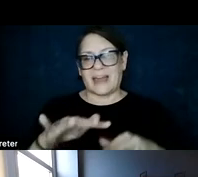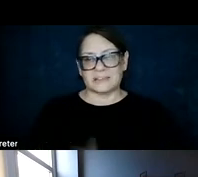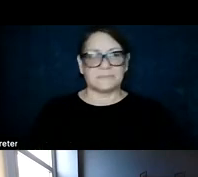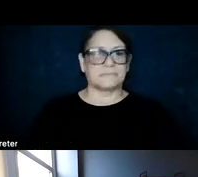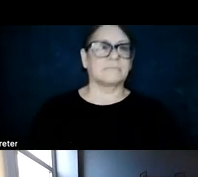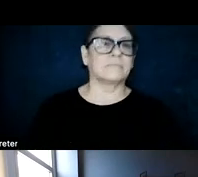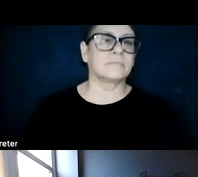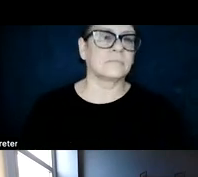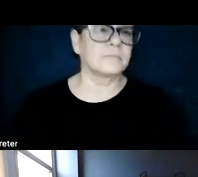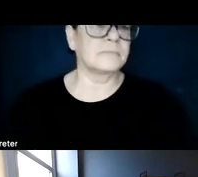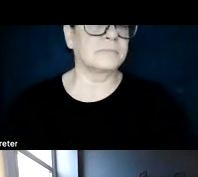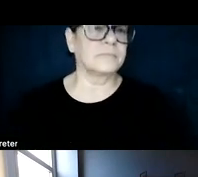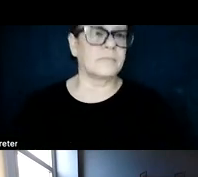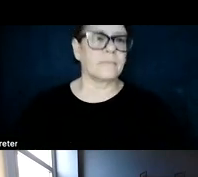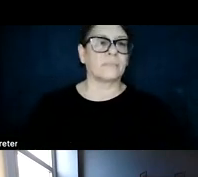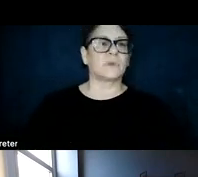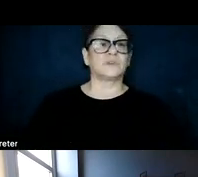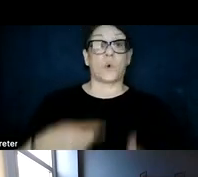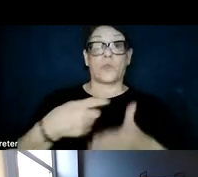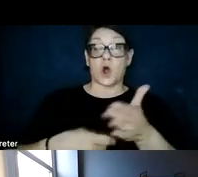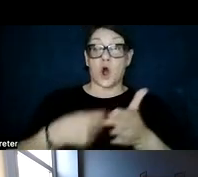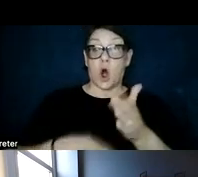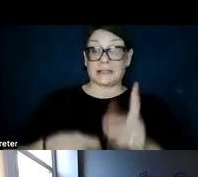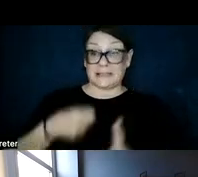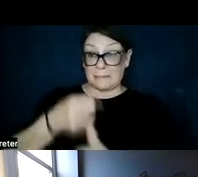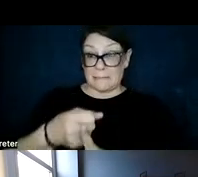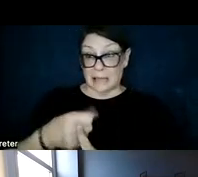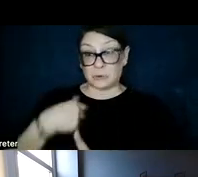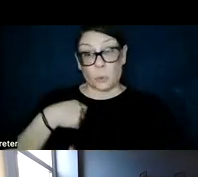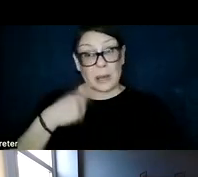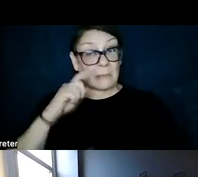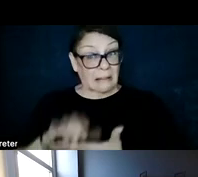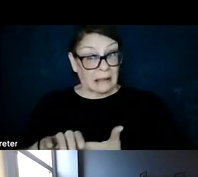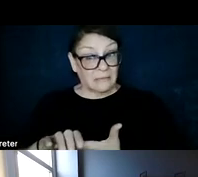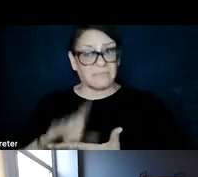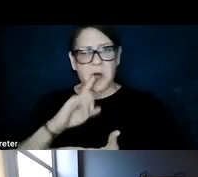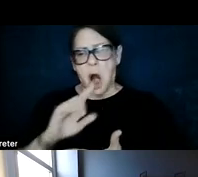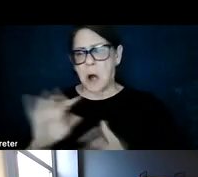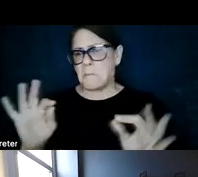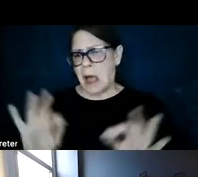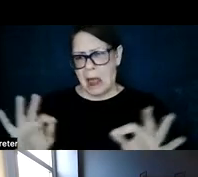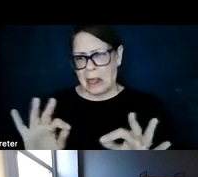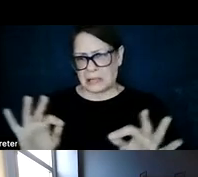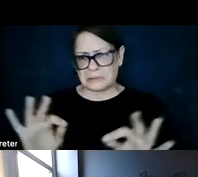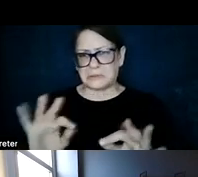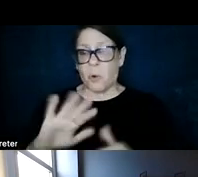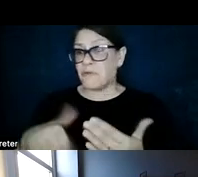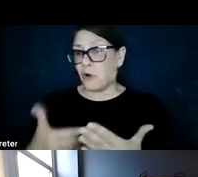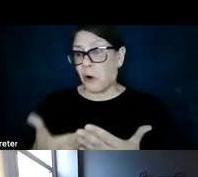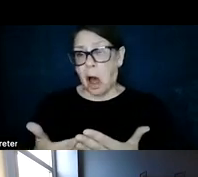So the cost impacts, we believe, are very modest. On the whole, they're